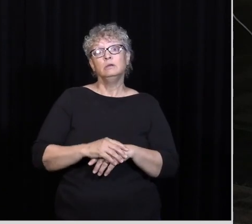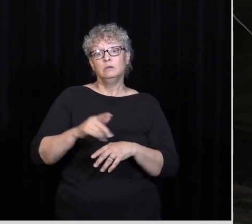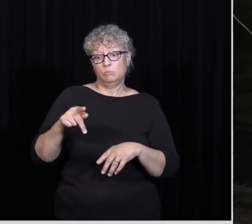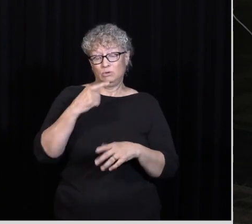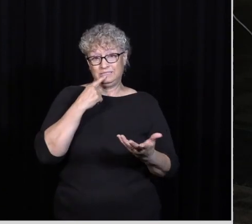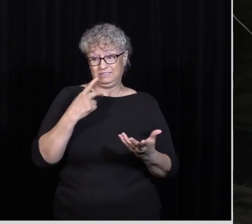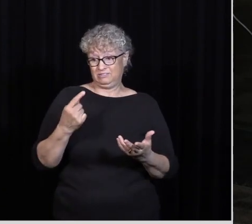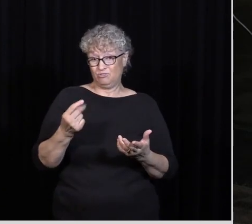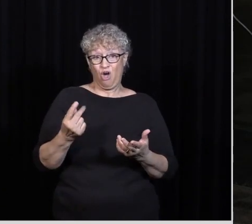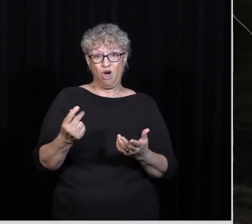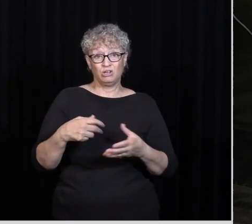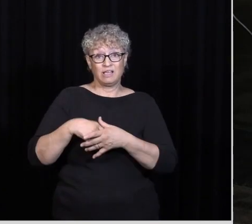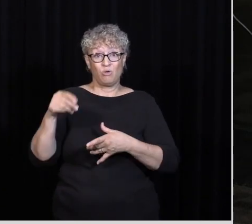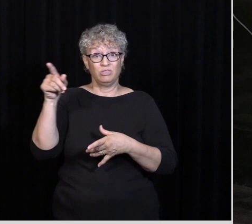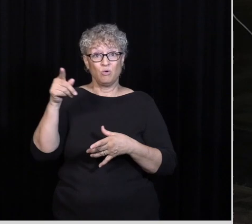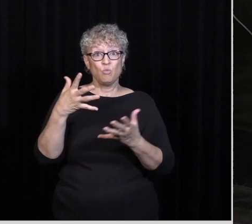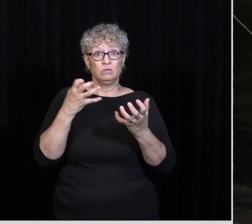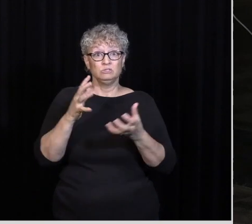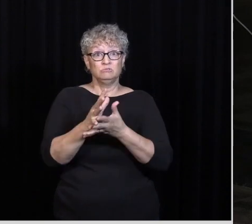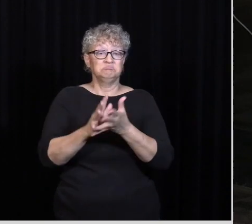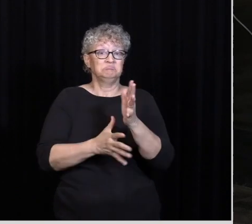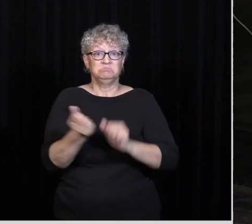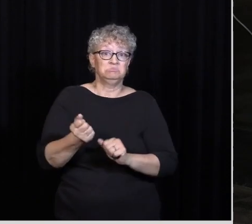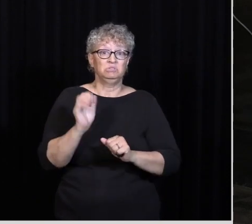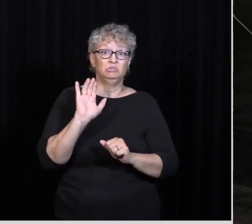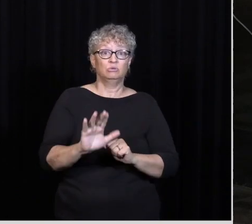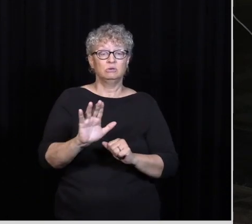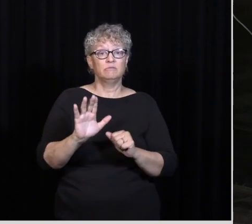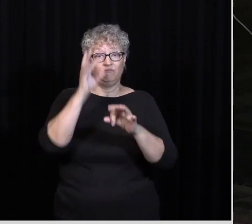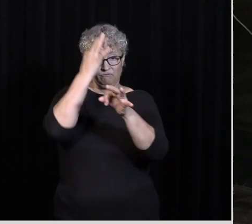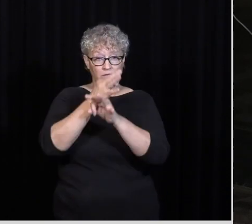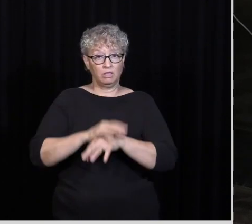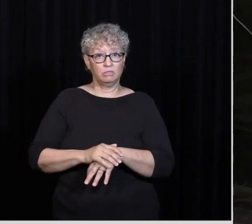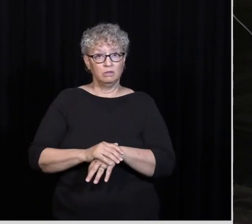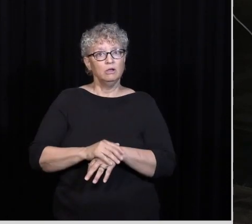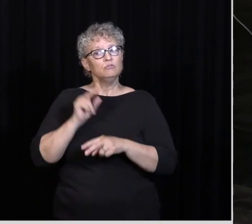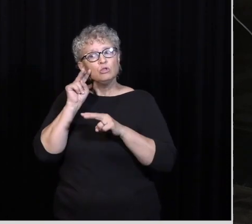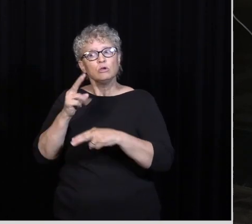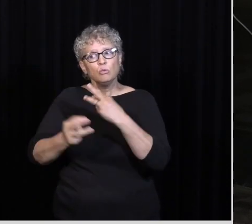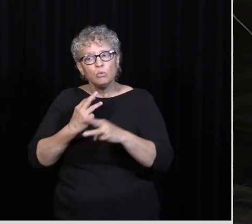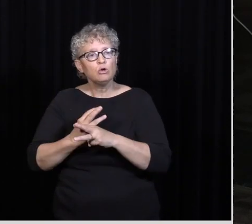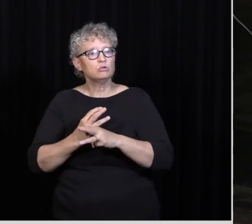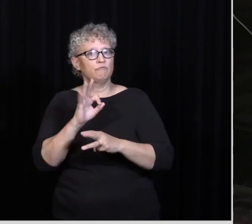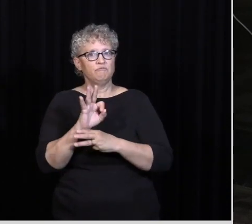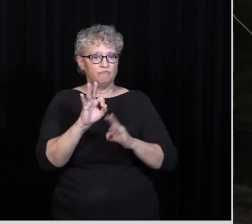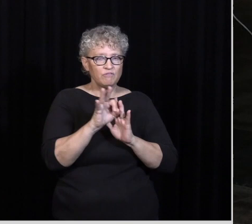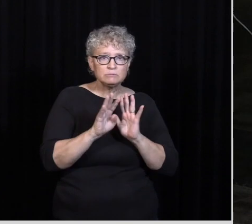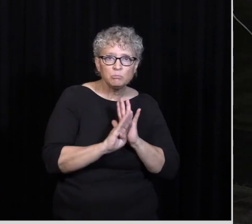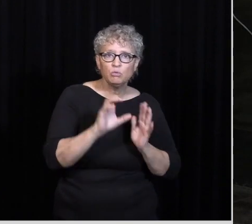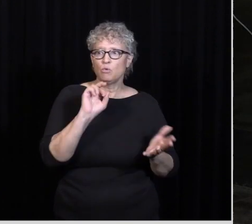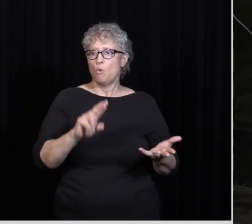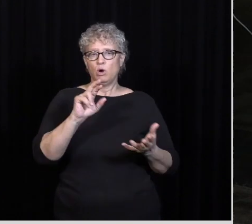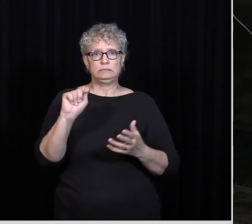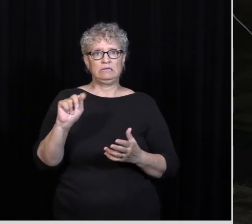out there Who are trying to Mess with your faith You ever think Out there in the world You look on Facebook Or TV There's these